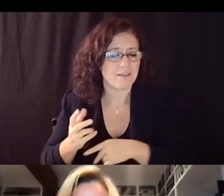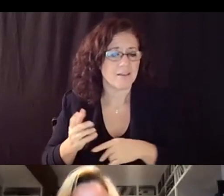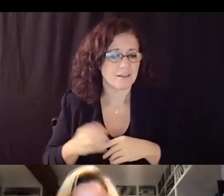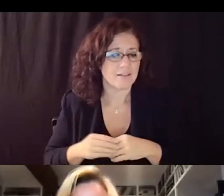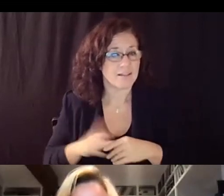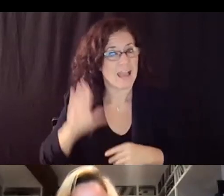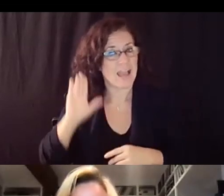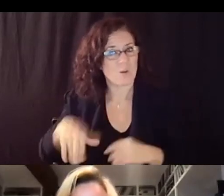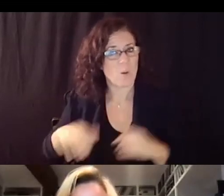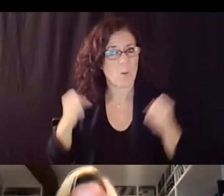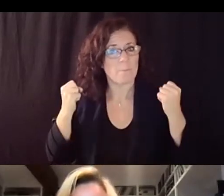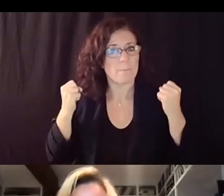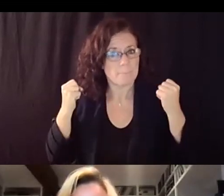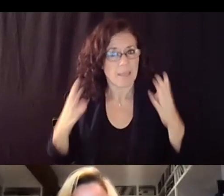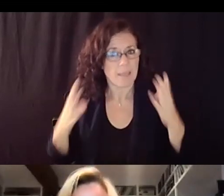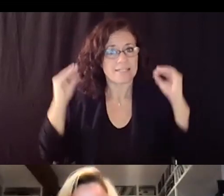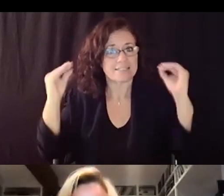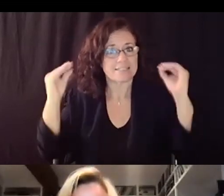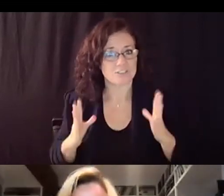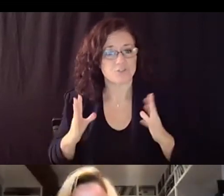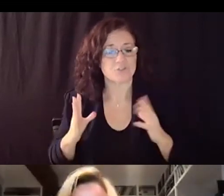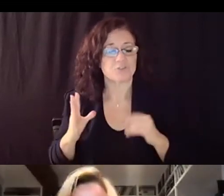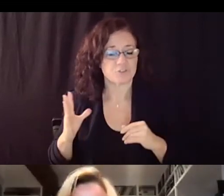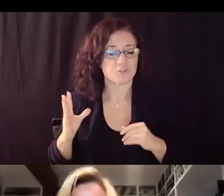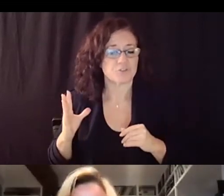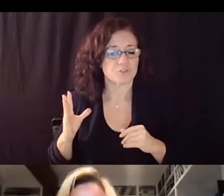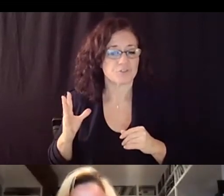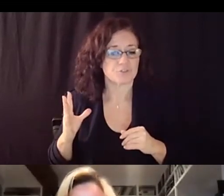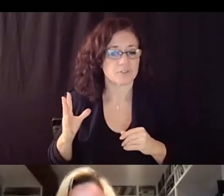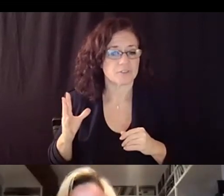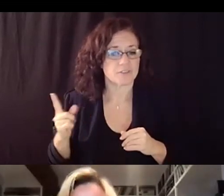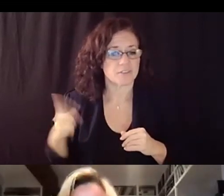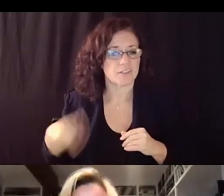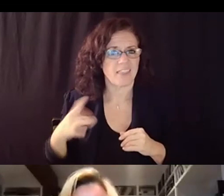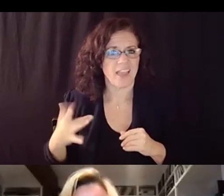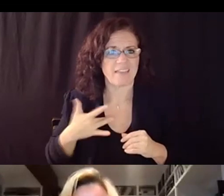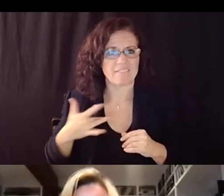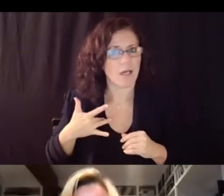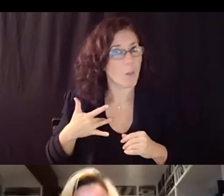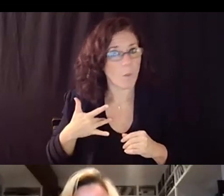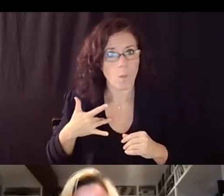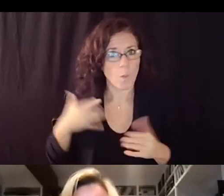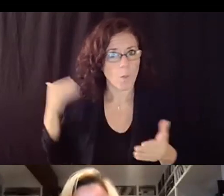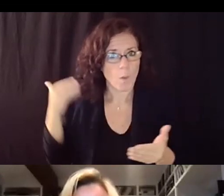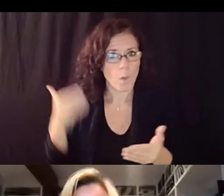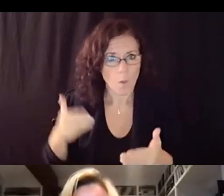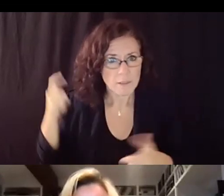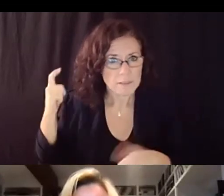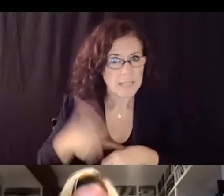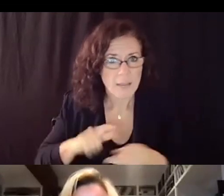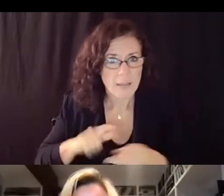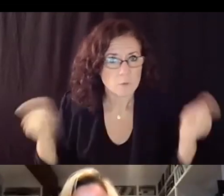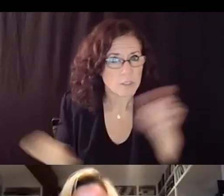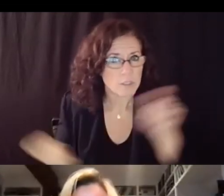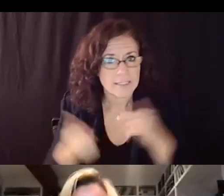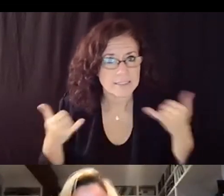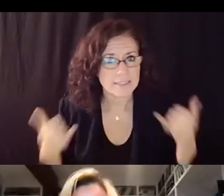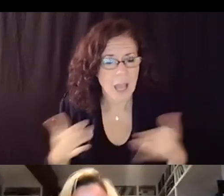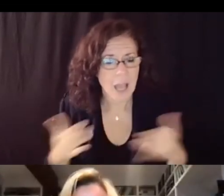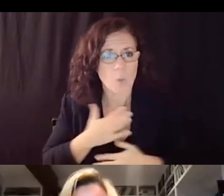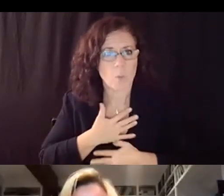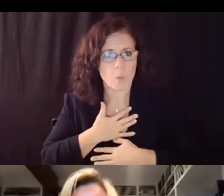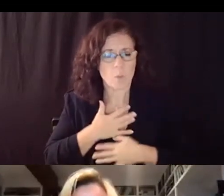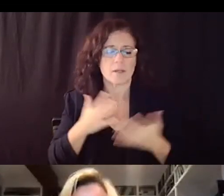many teachers have an issue about the the speed with which we're approaching this and i want us to listen very